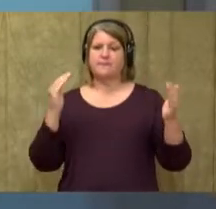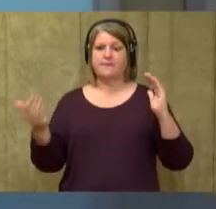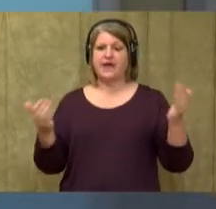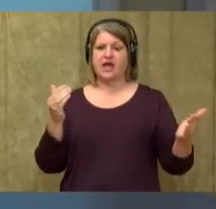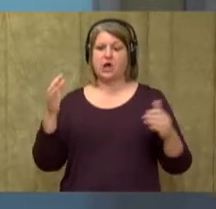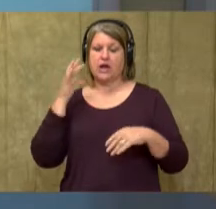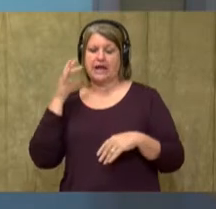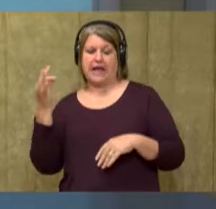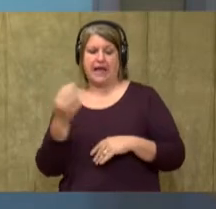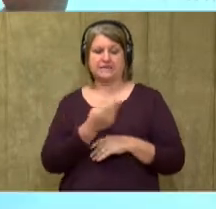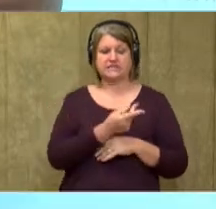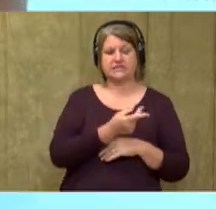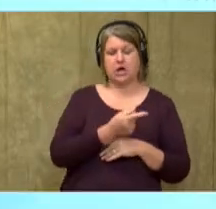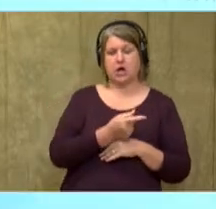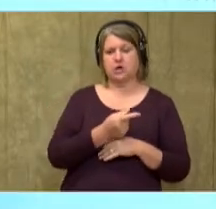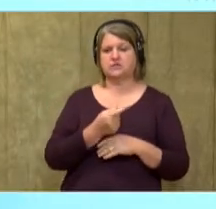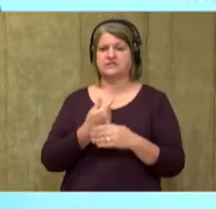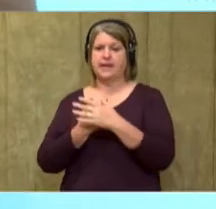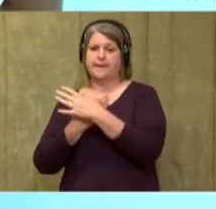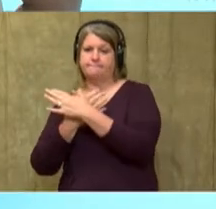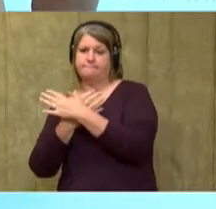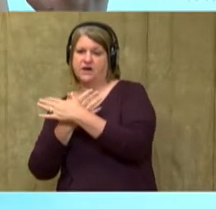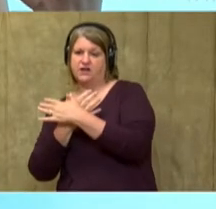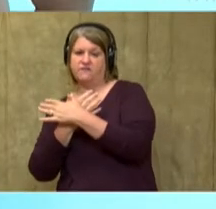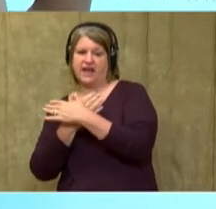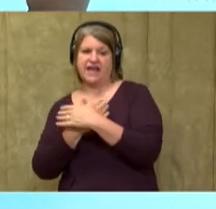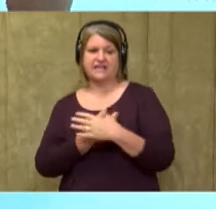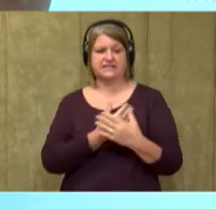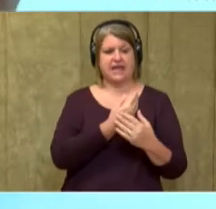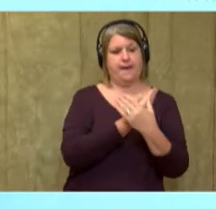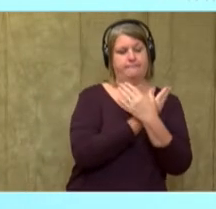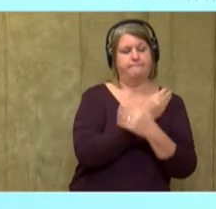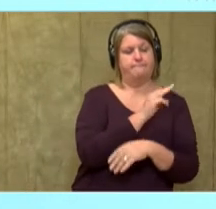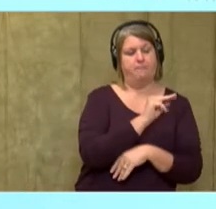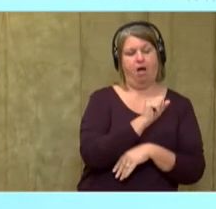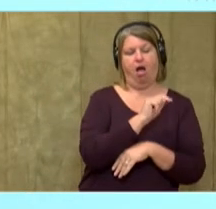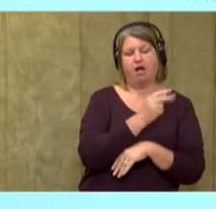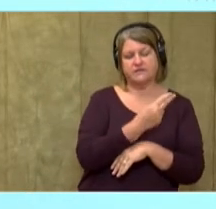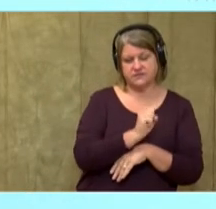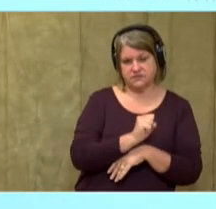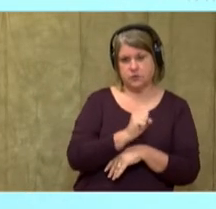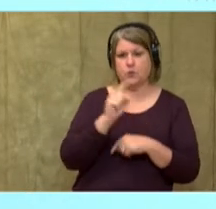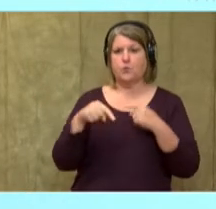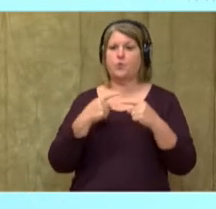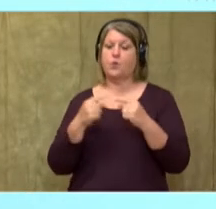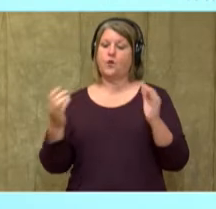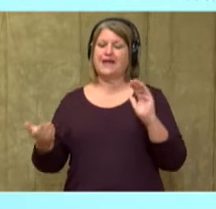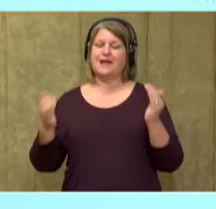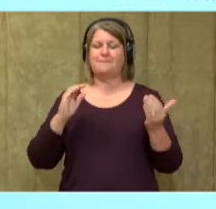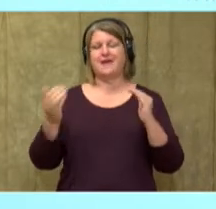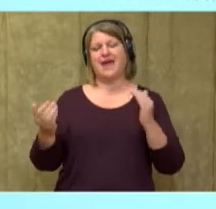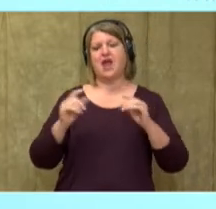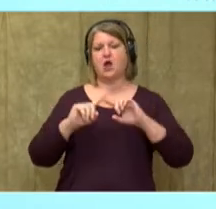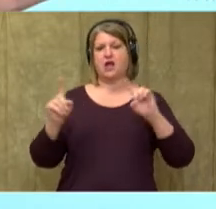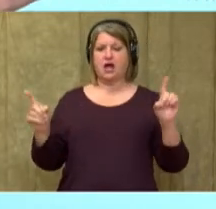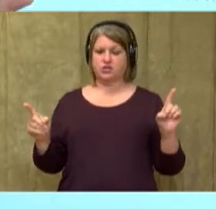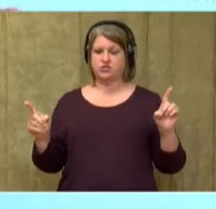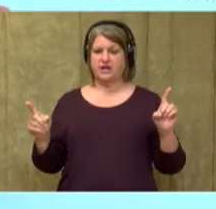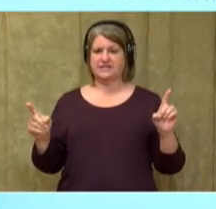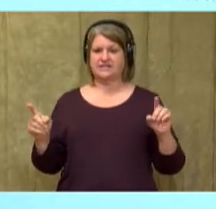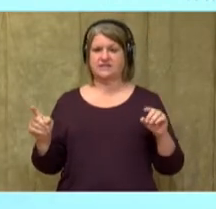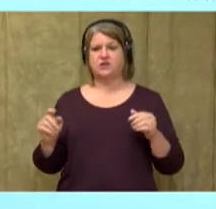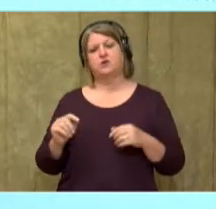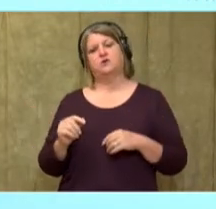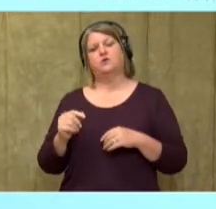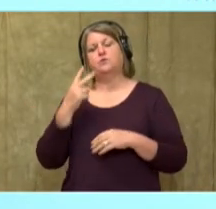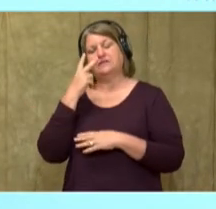at butterflies and moths. And when we compare and contrast, we talk about or we bring out how things are alike